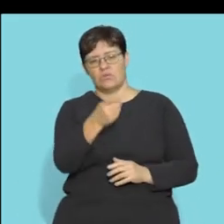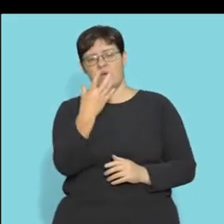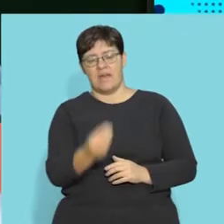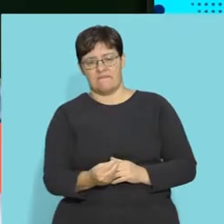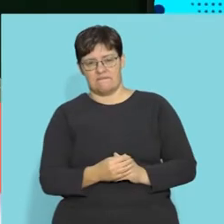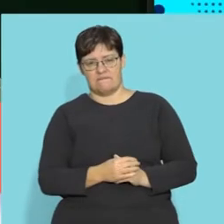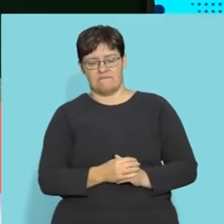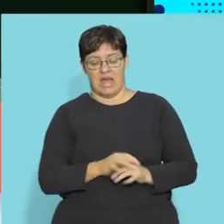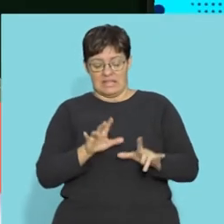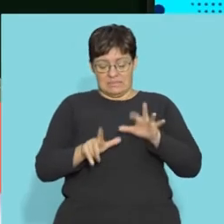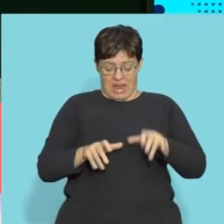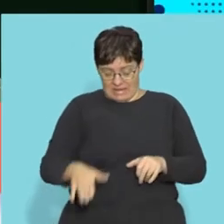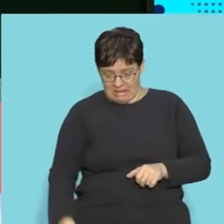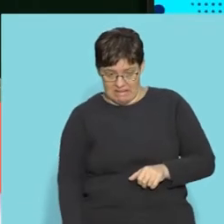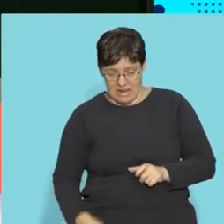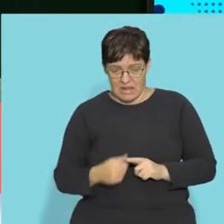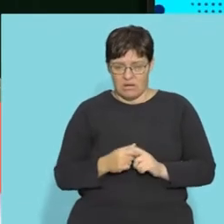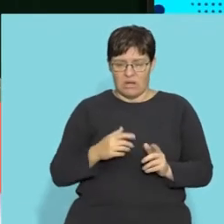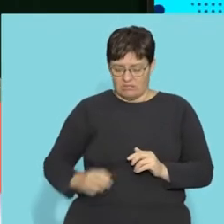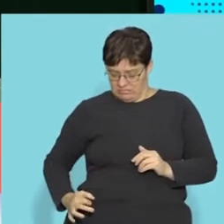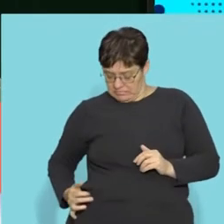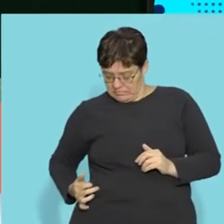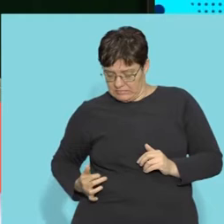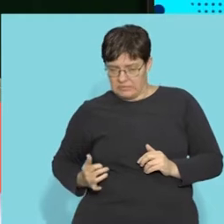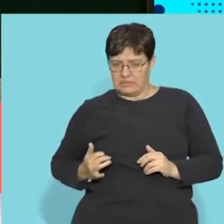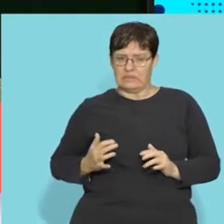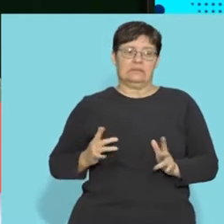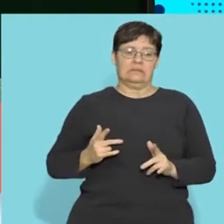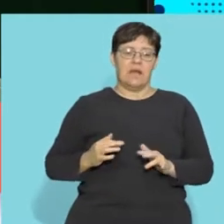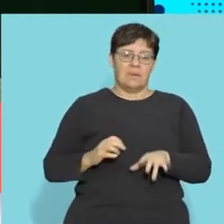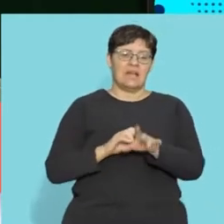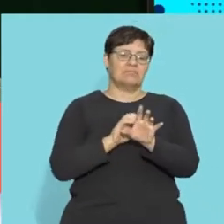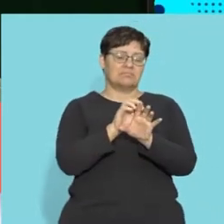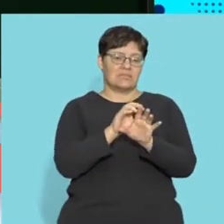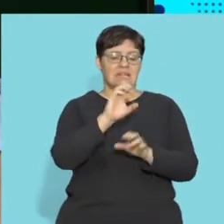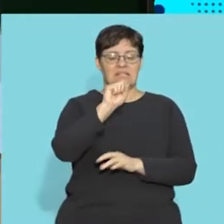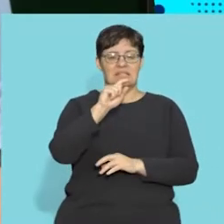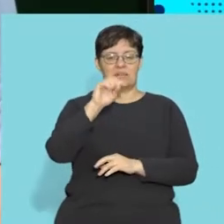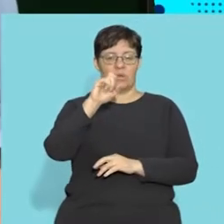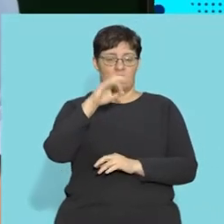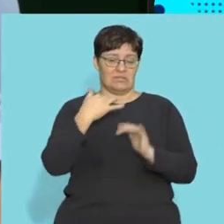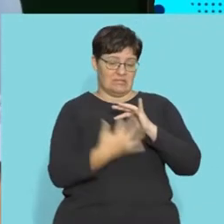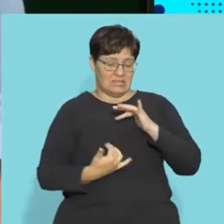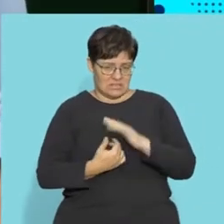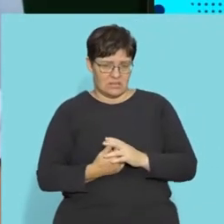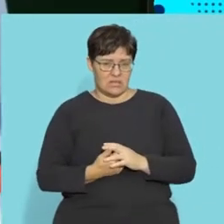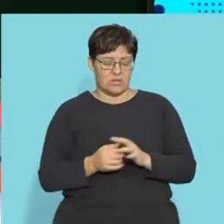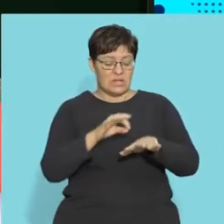example, you have a spider on your leg. So the first thing is it's crawling up there. It's a stimulus. So the